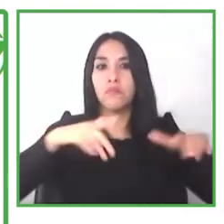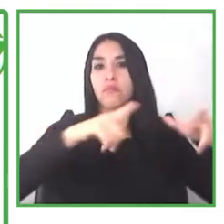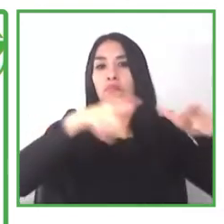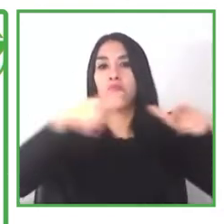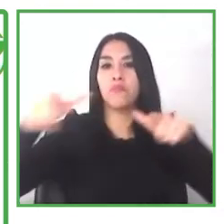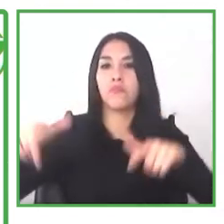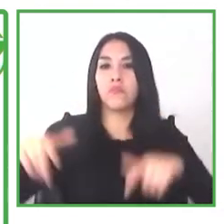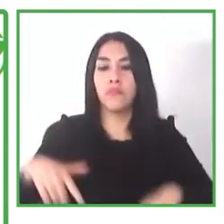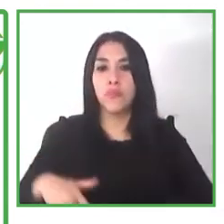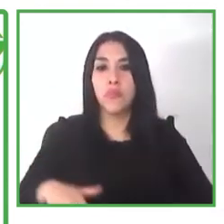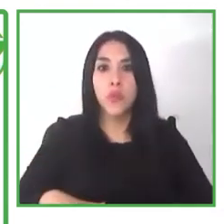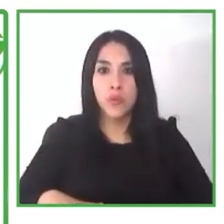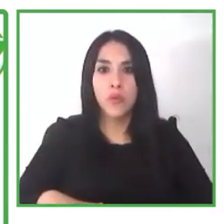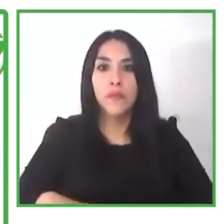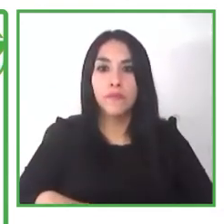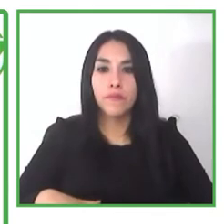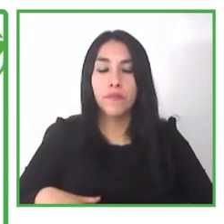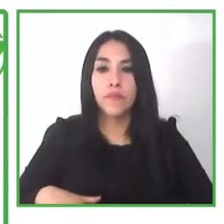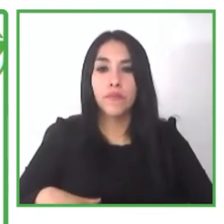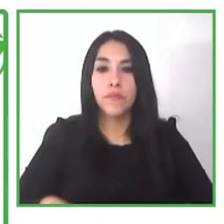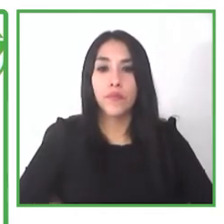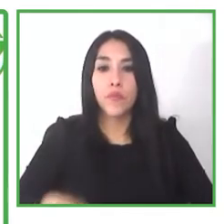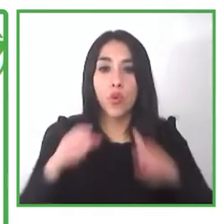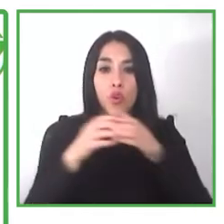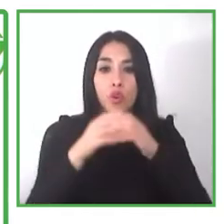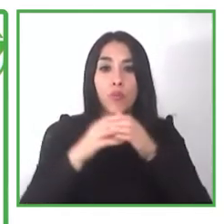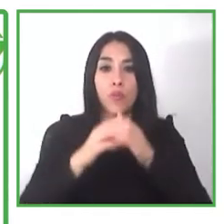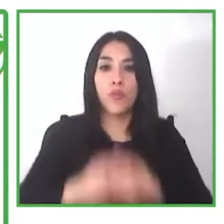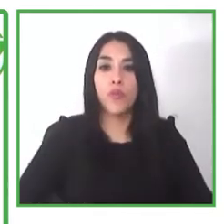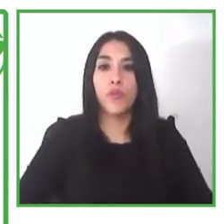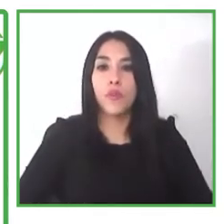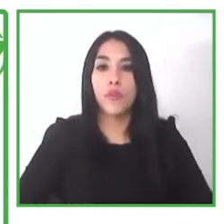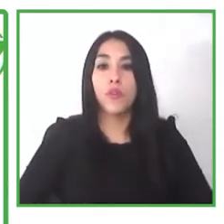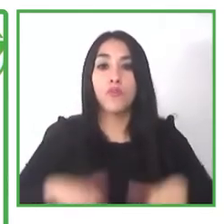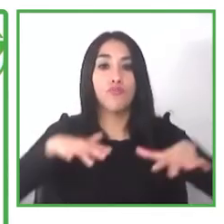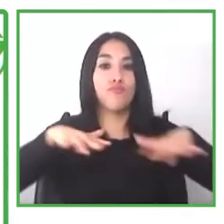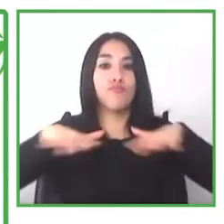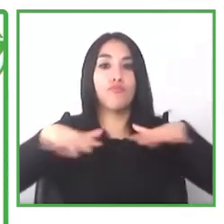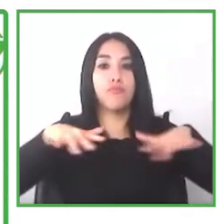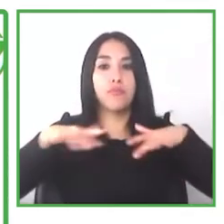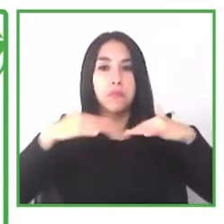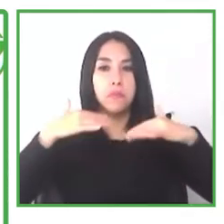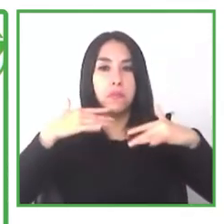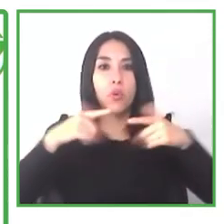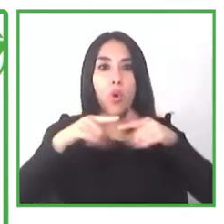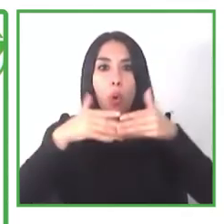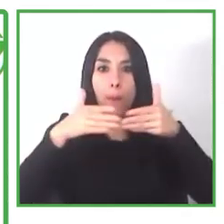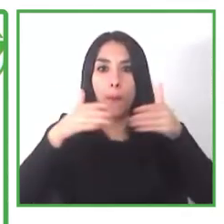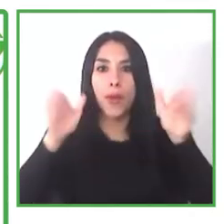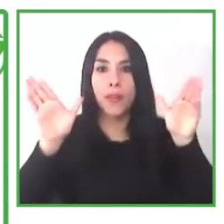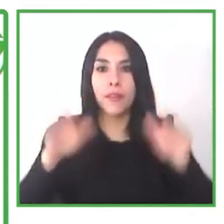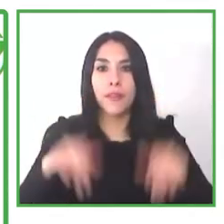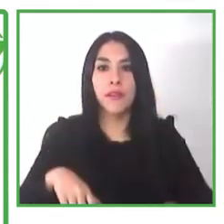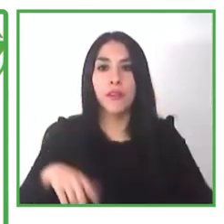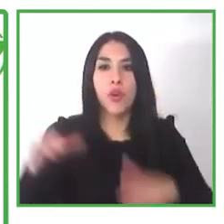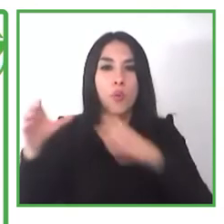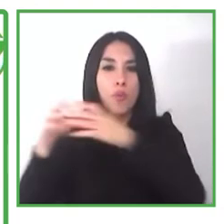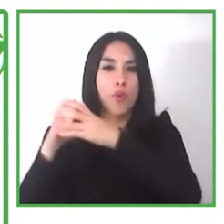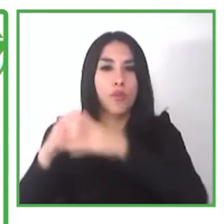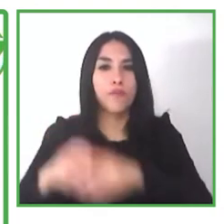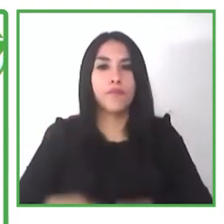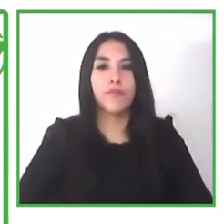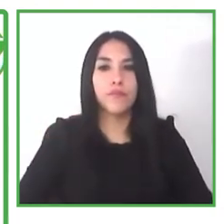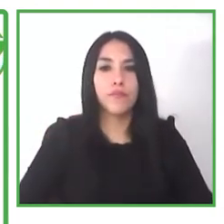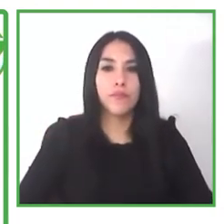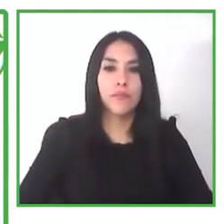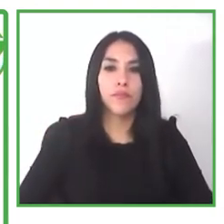market in different organizations for good employment at the cafe six interest at the cafe 10